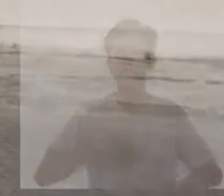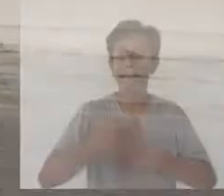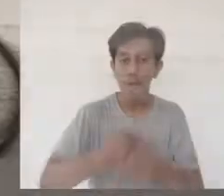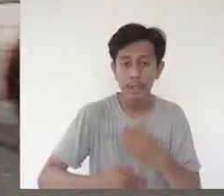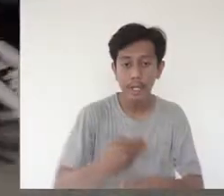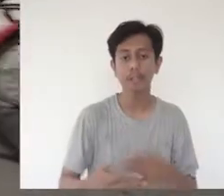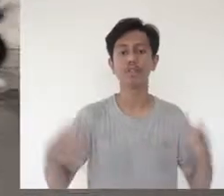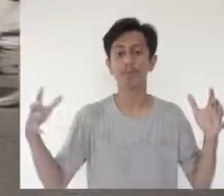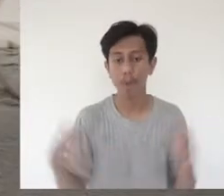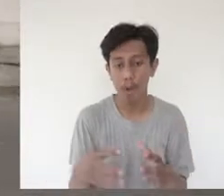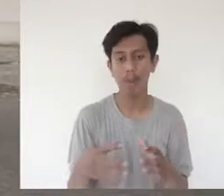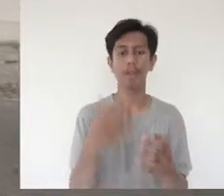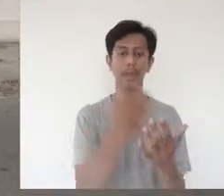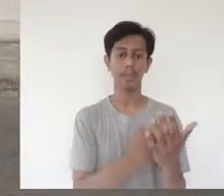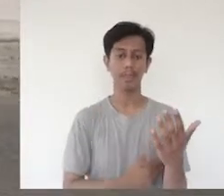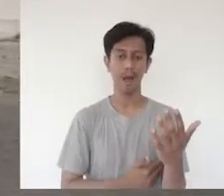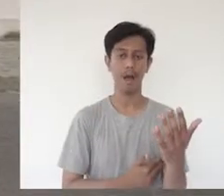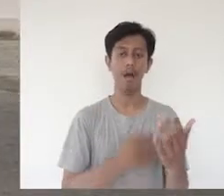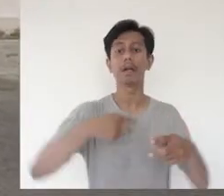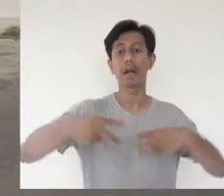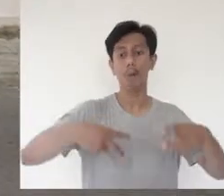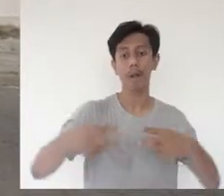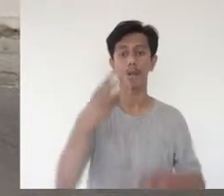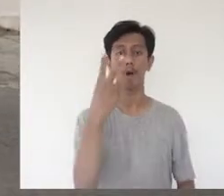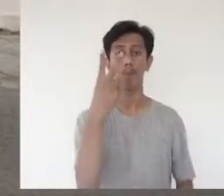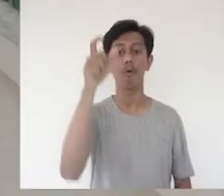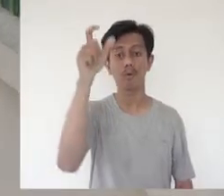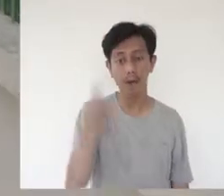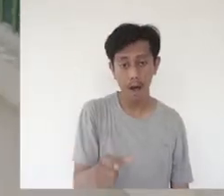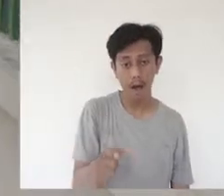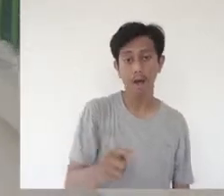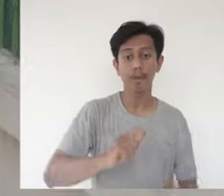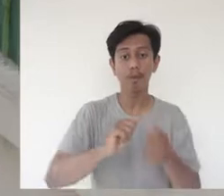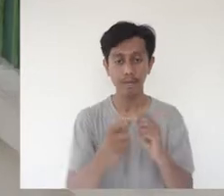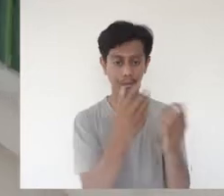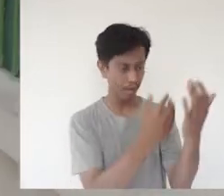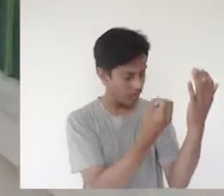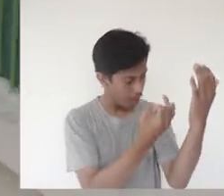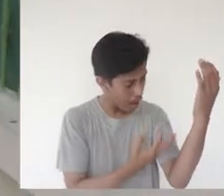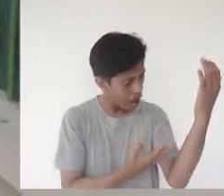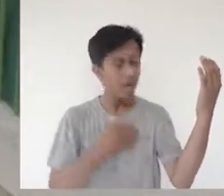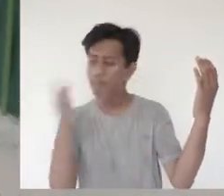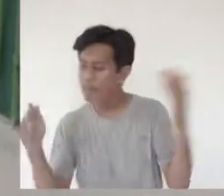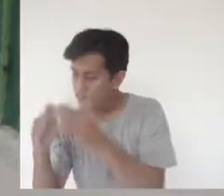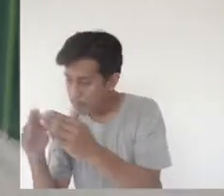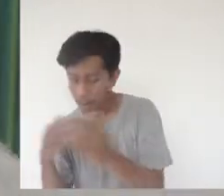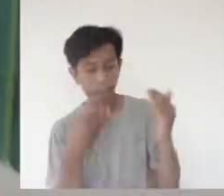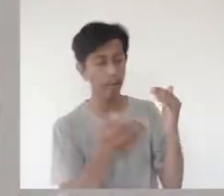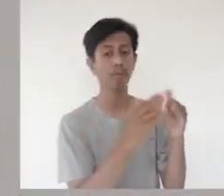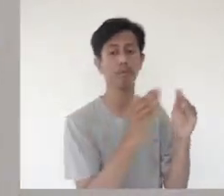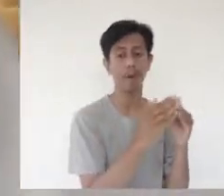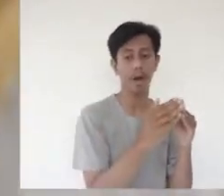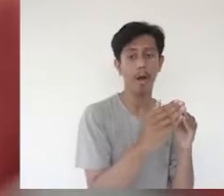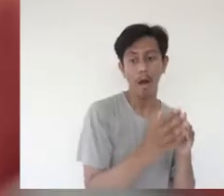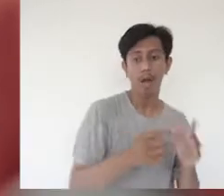The citywide data collection was done by 32 volunteers who conducted a door-to-door survey using a technology-based application.